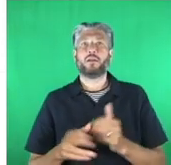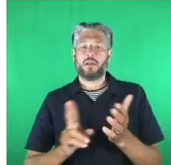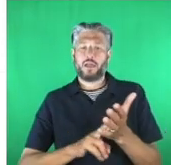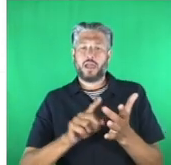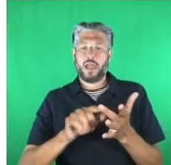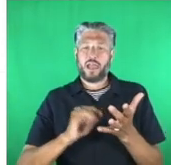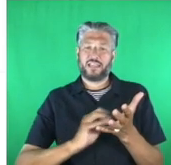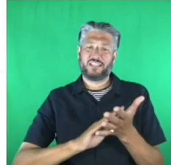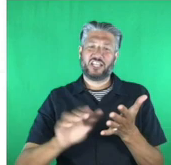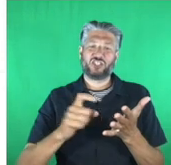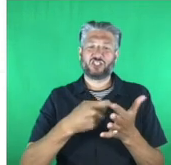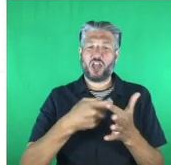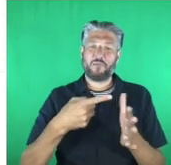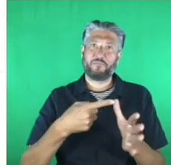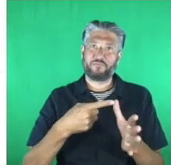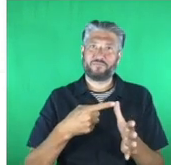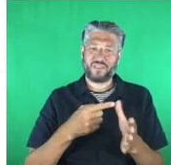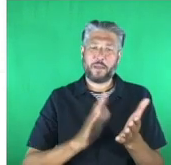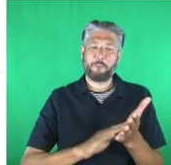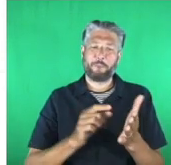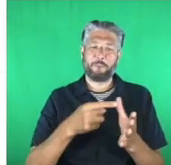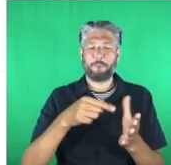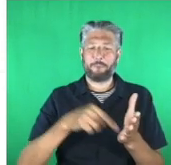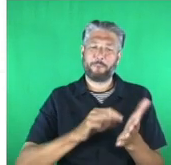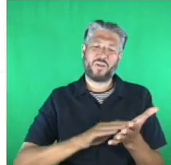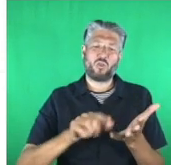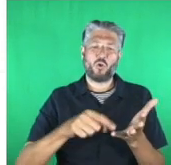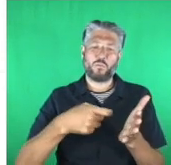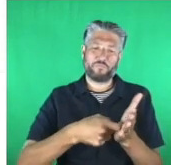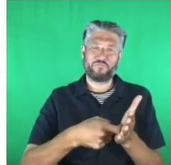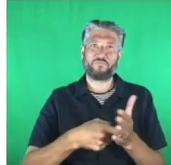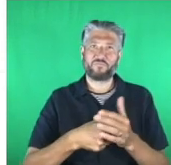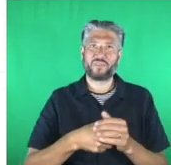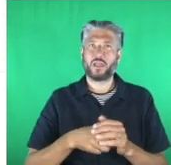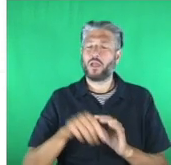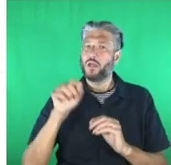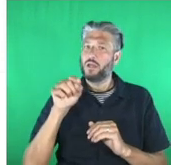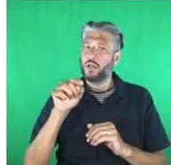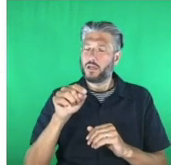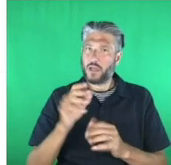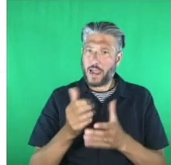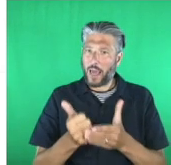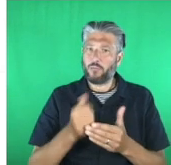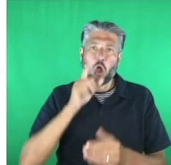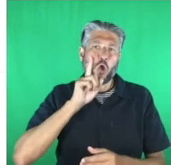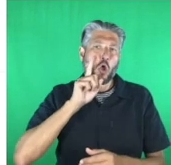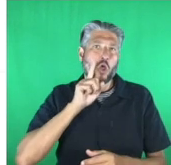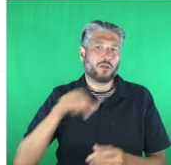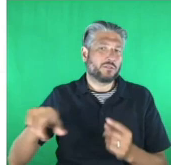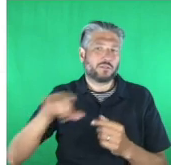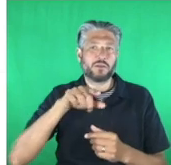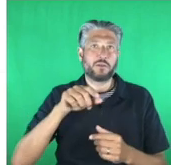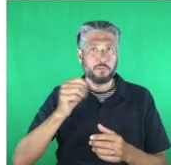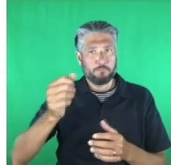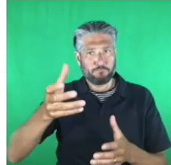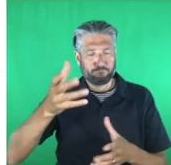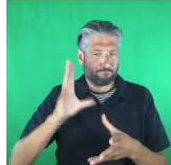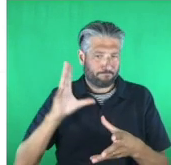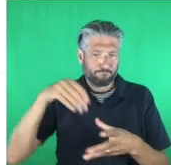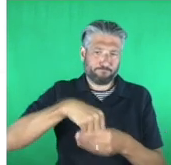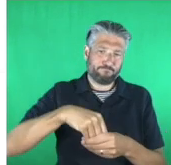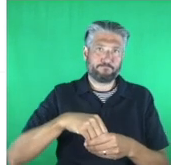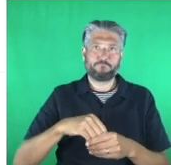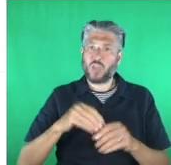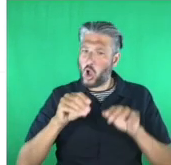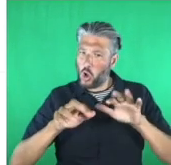passionate about tech literacy and aims to get more young girls into coding and STEM by delivering workshops, setting up code clubs